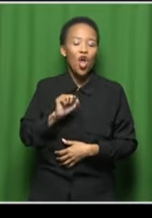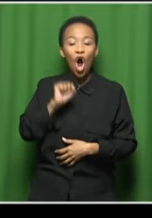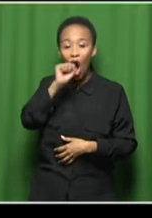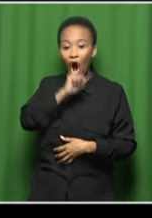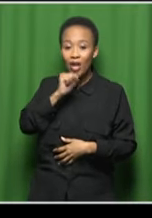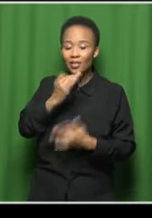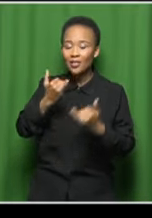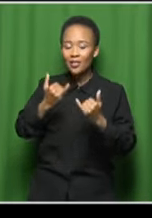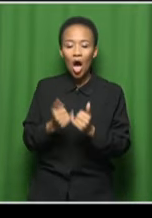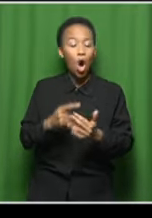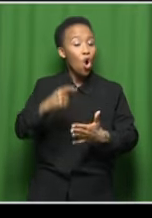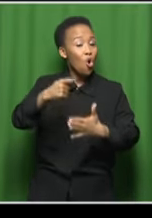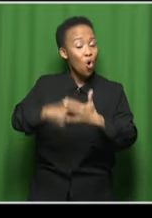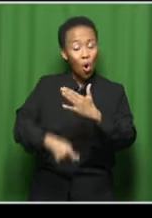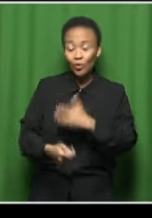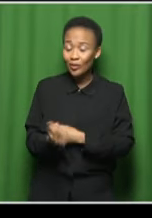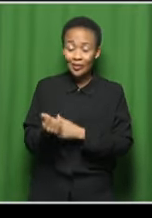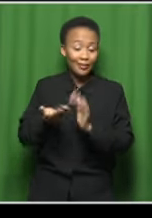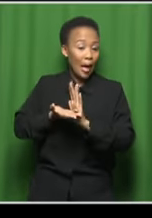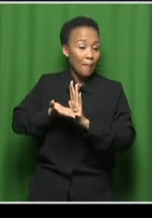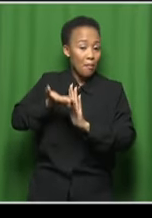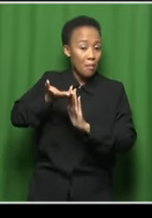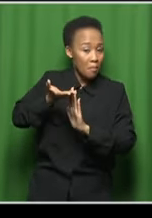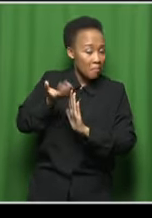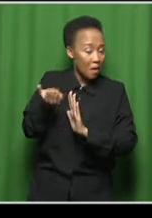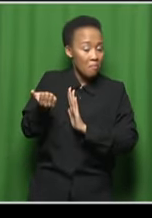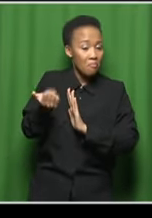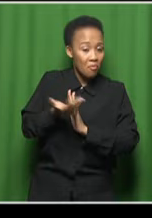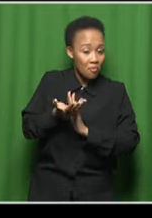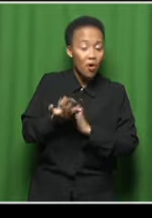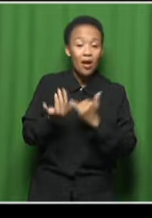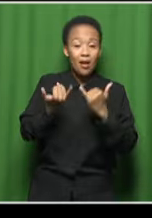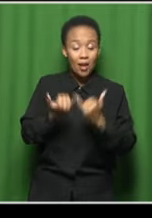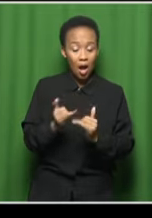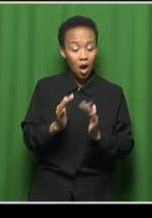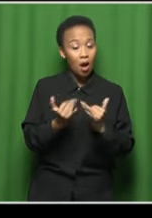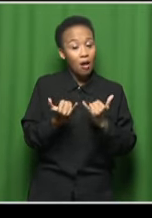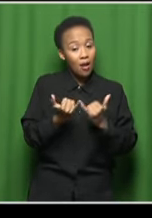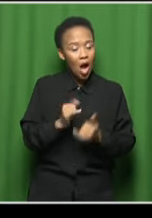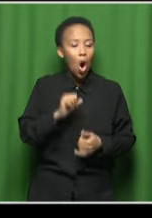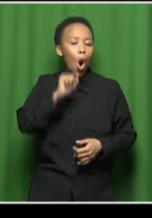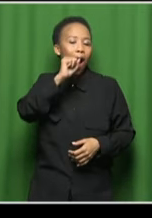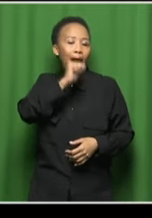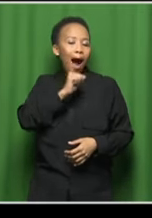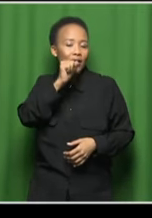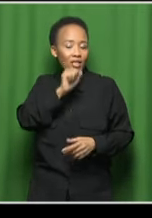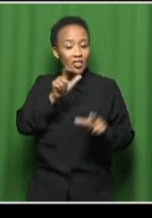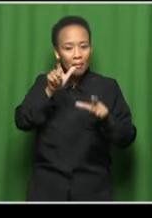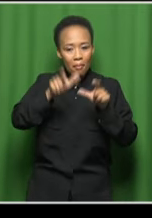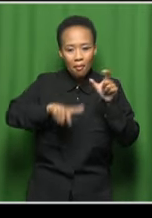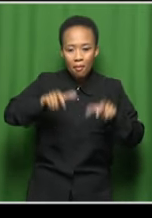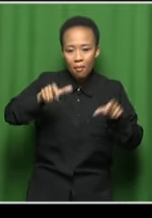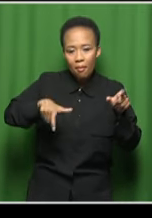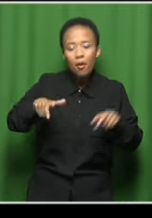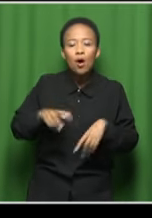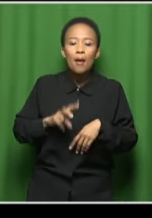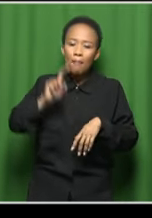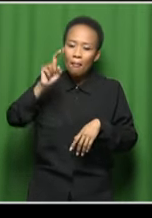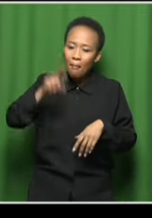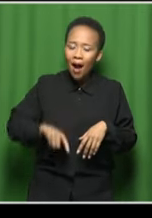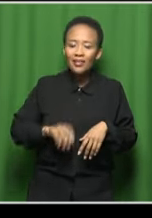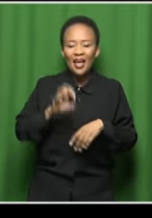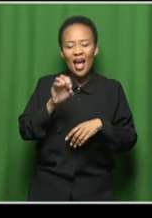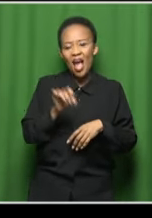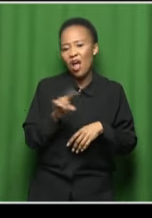going up. We all know that the cost of living is going up. Sure. And artists have to carry a vast number of